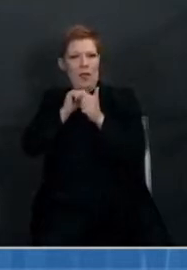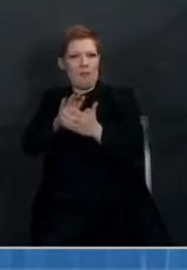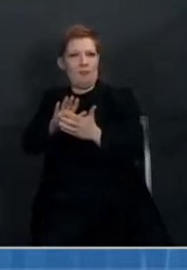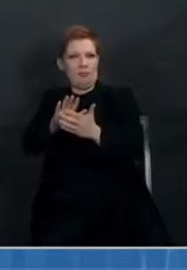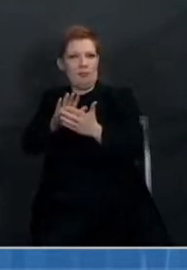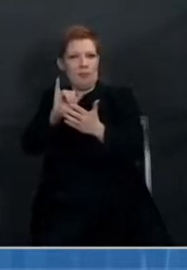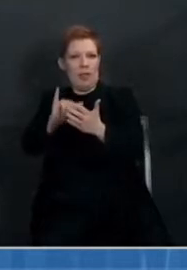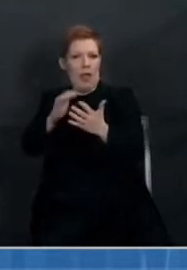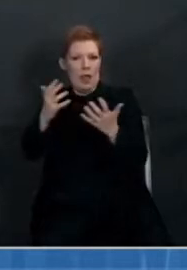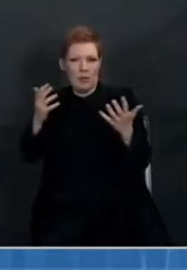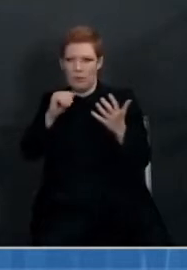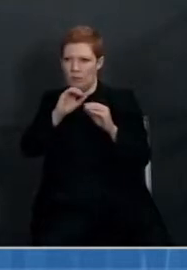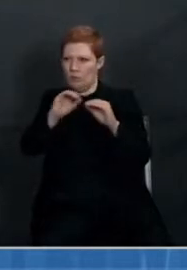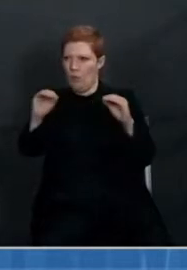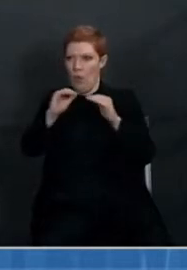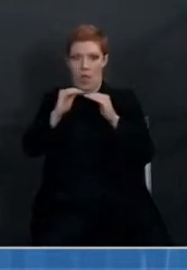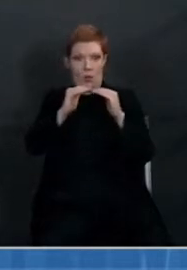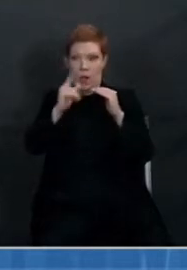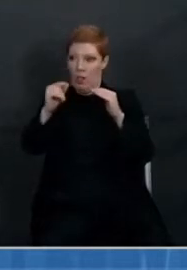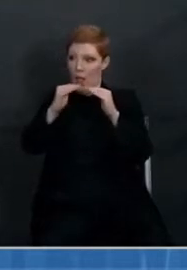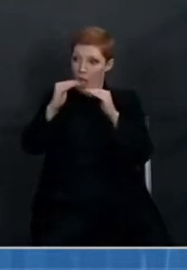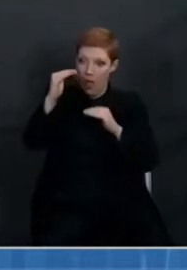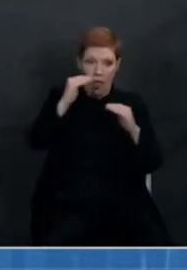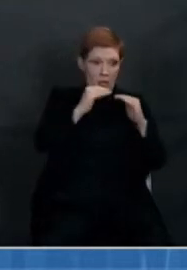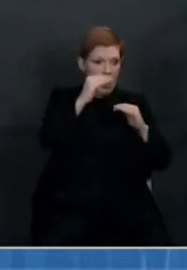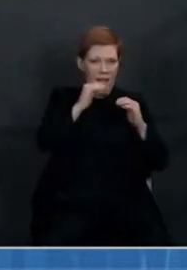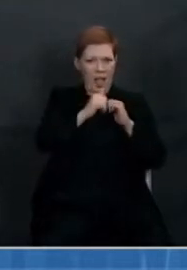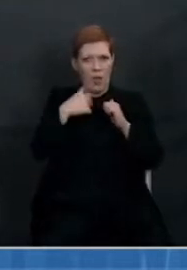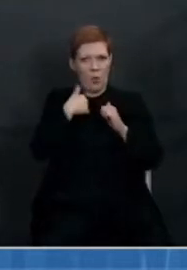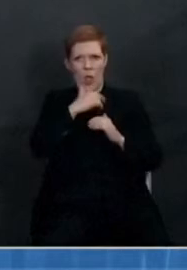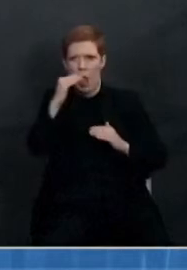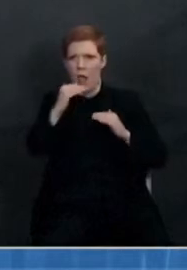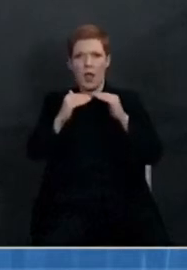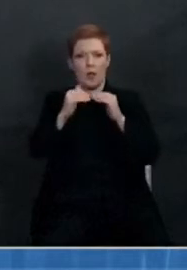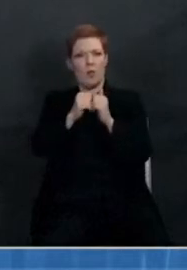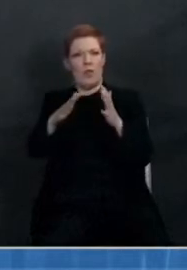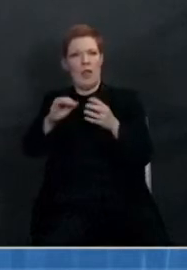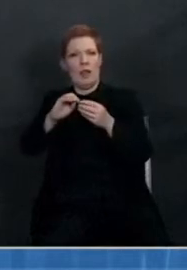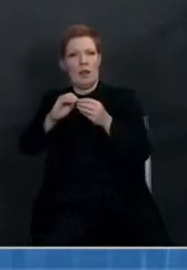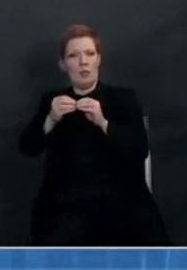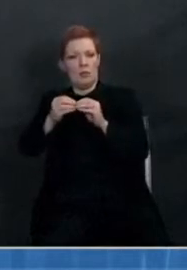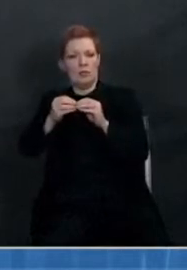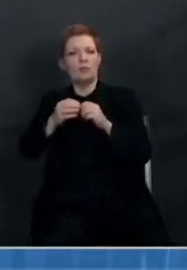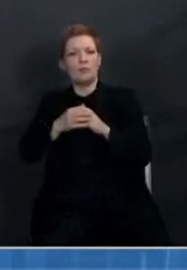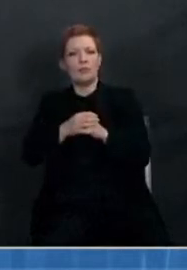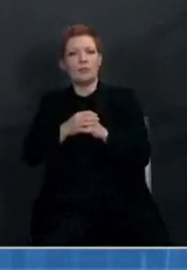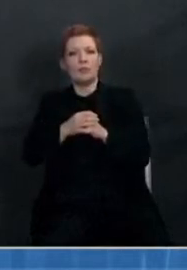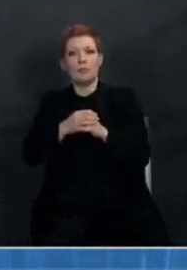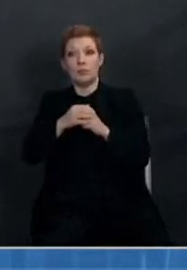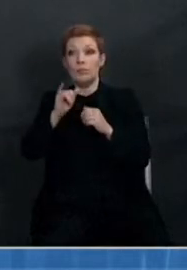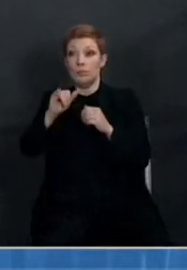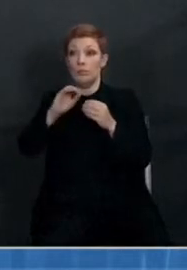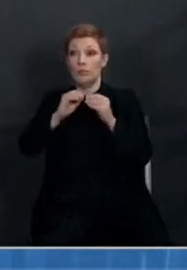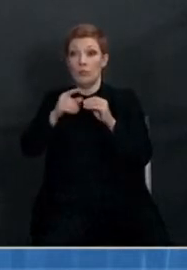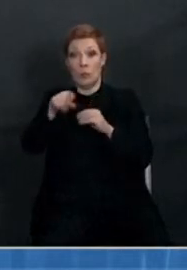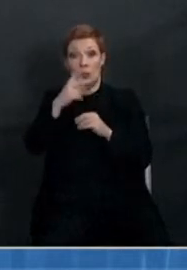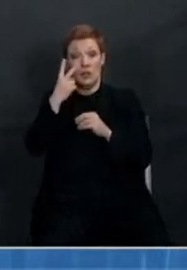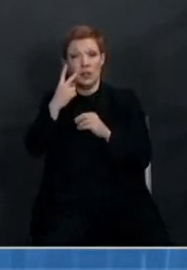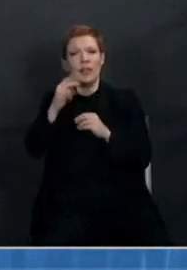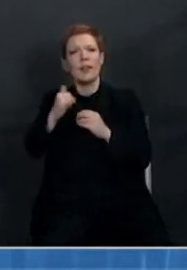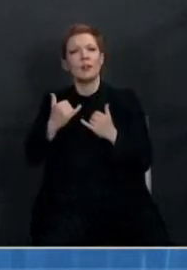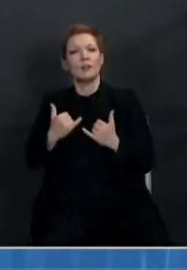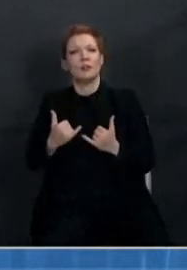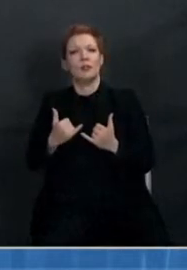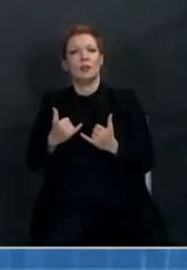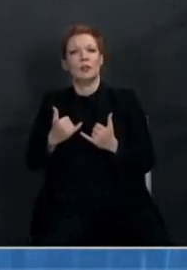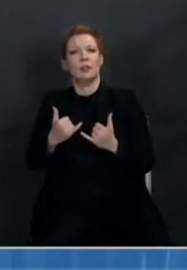there's still far too much that is in this unknown category. So the numbers you see here are current as of this past week. This is